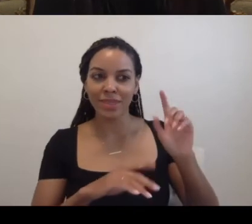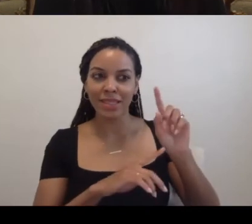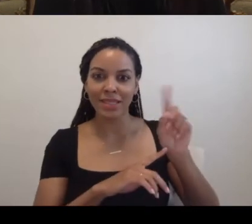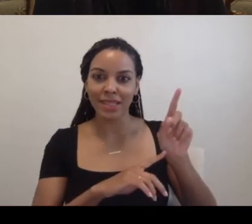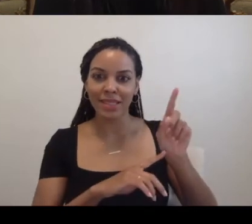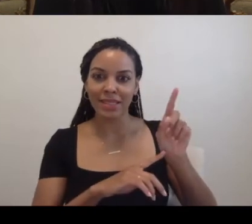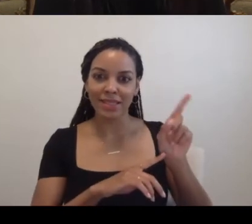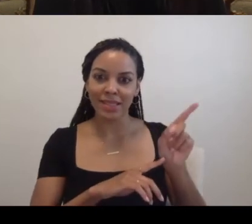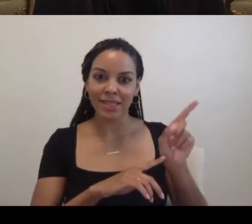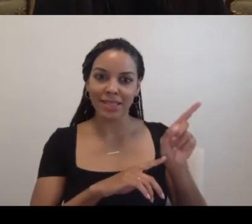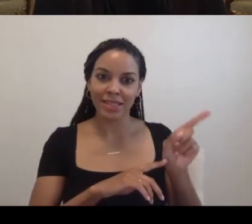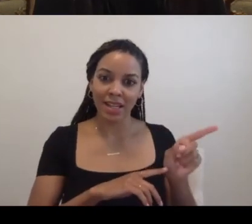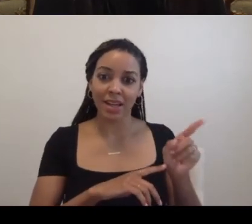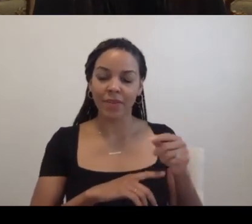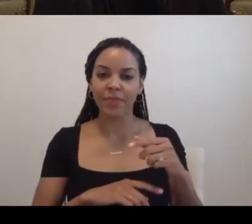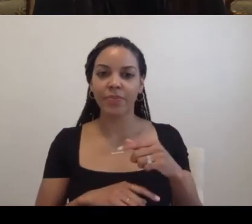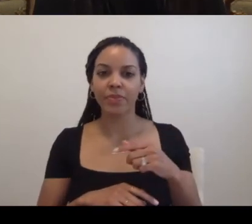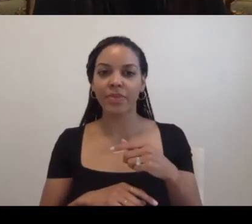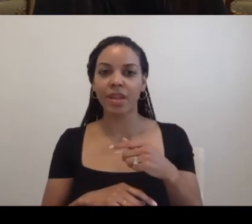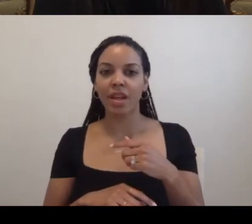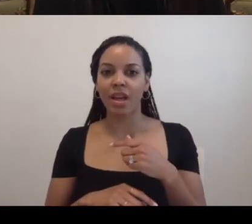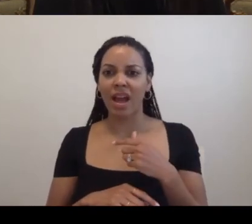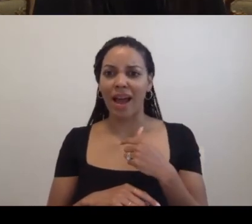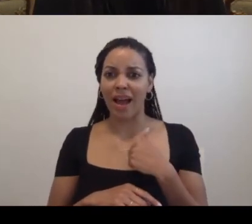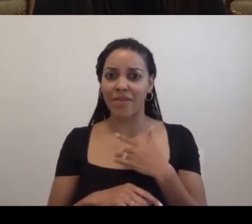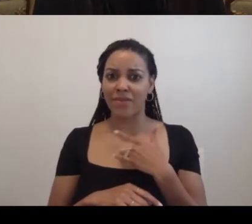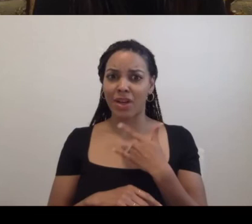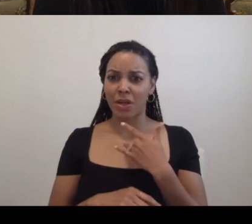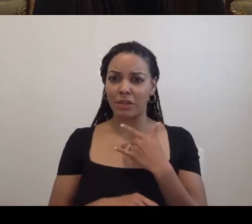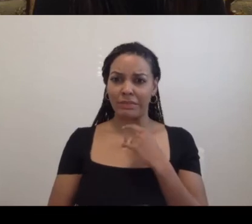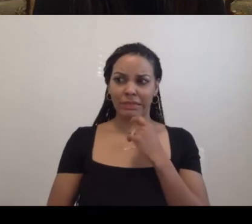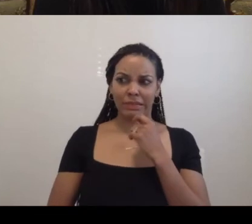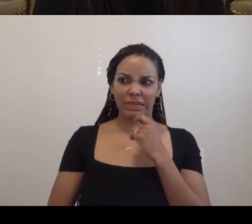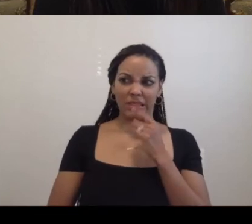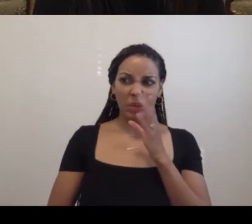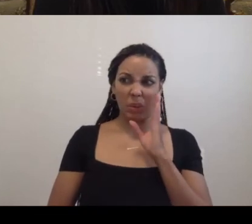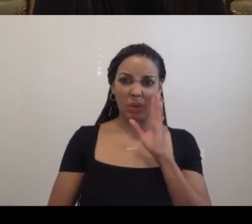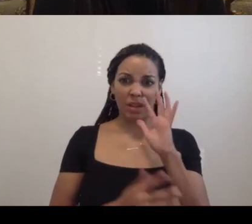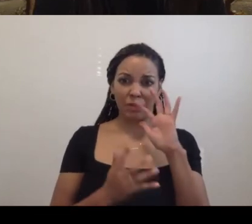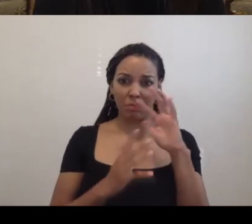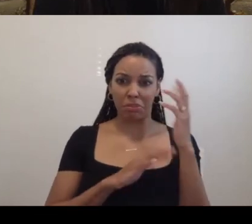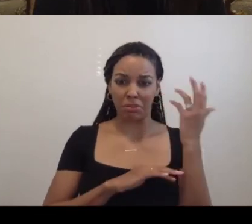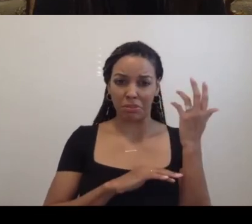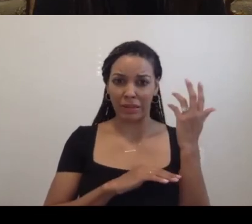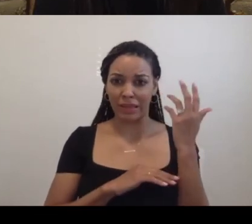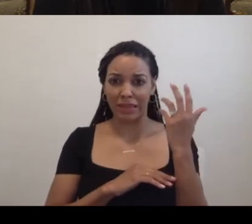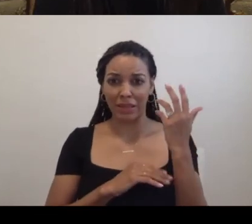going to make the biggest jerk out of yourself in New York. Because nothing's going to happen.